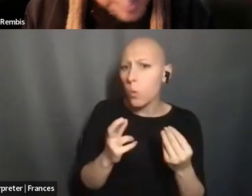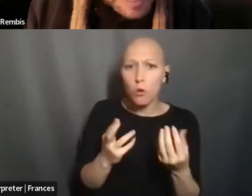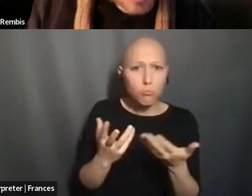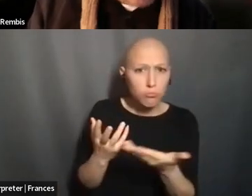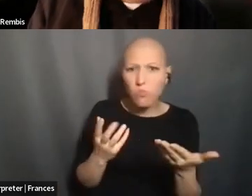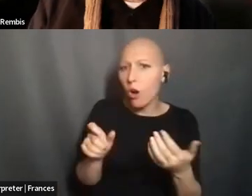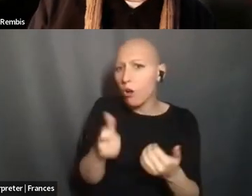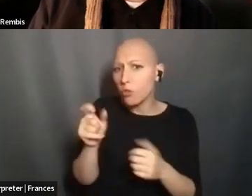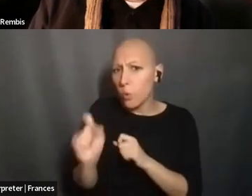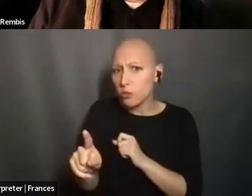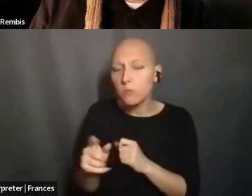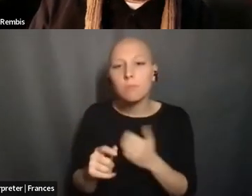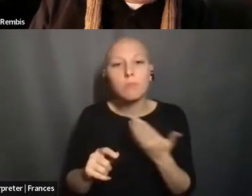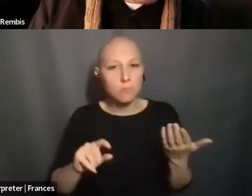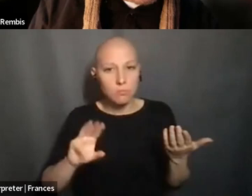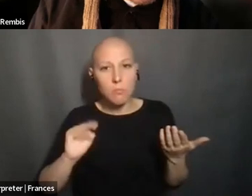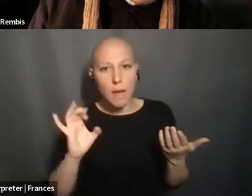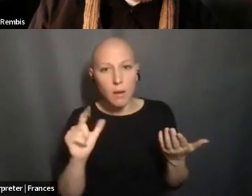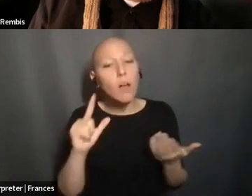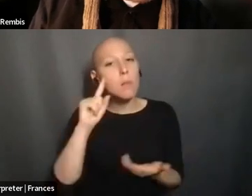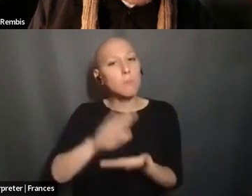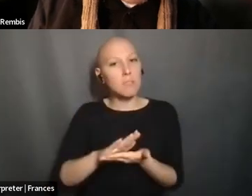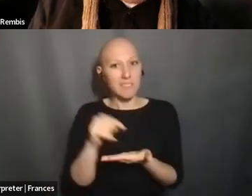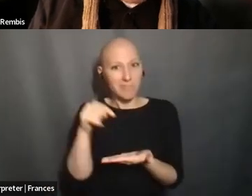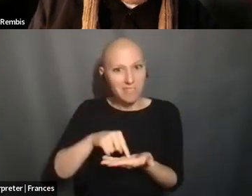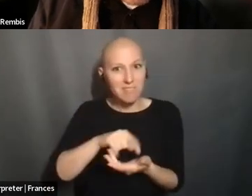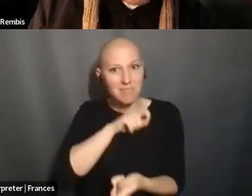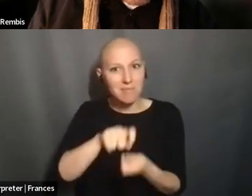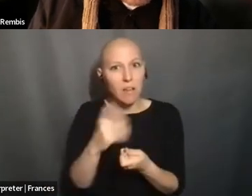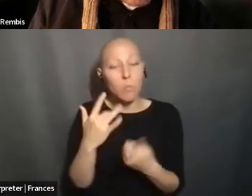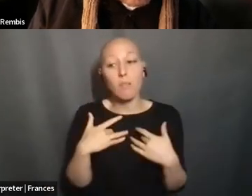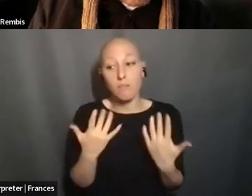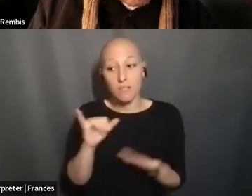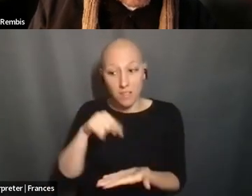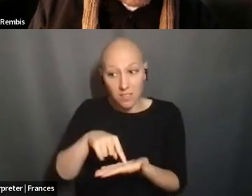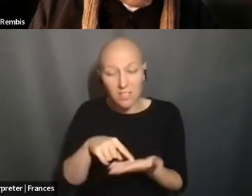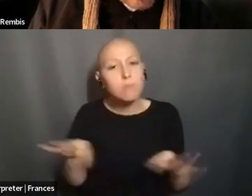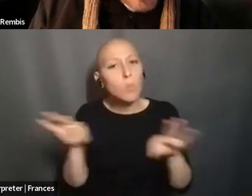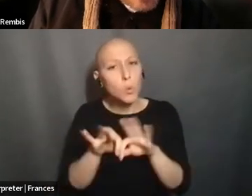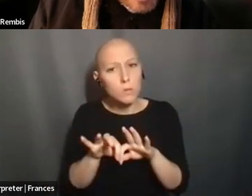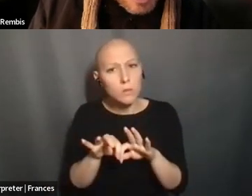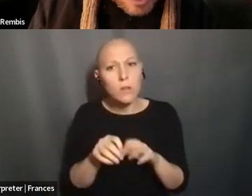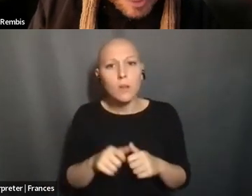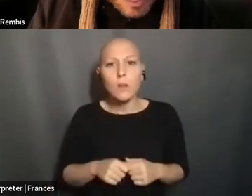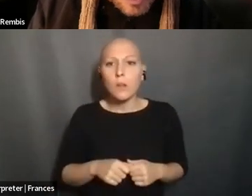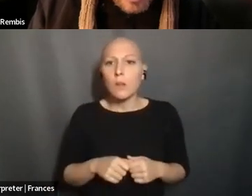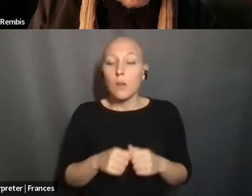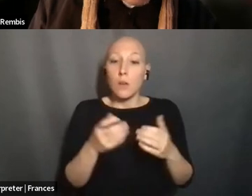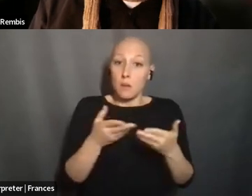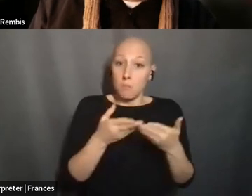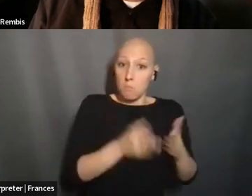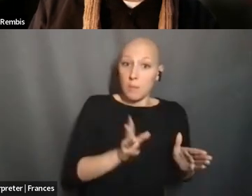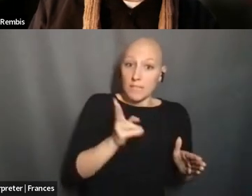EVENTS LIKE THIS ARE SO IMPORTANT AND I THINK THAT PUBLIC, PUBLIC HISTORY AND, AND, AND, YOU KNOW, OTHER FORMS OF PUBLIC ENGAGEMENT